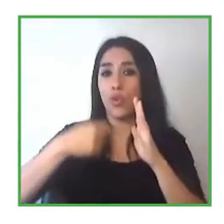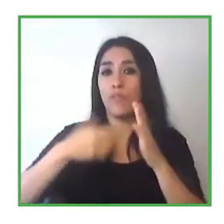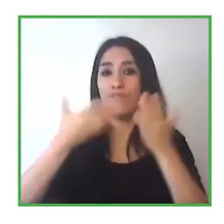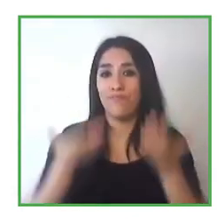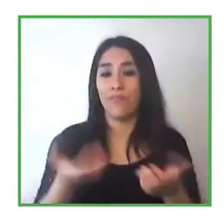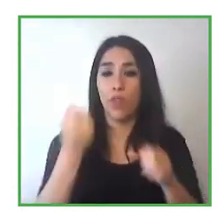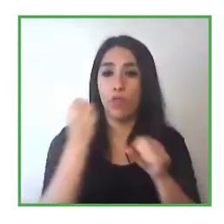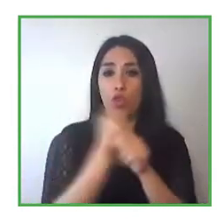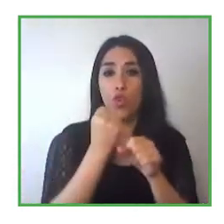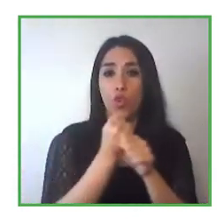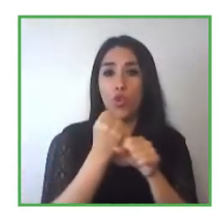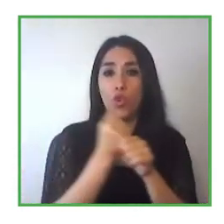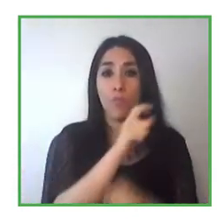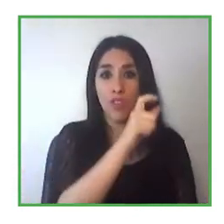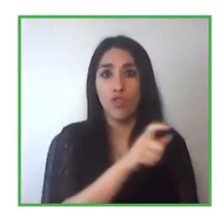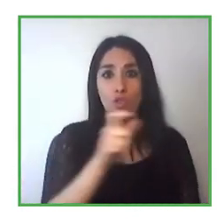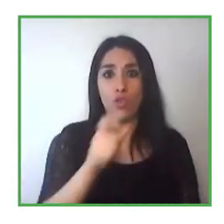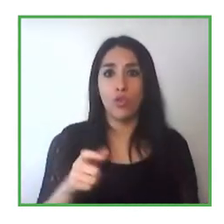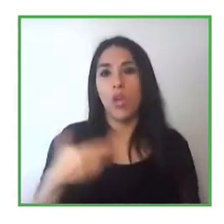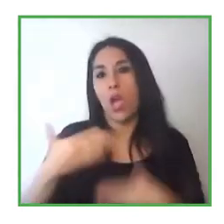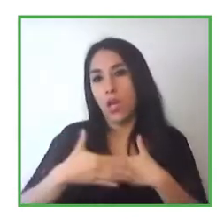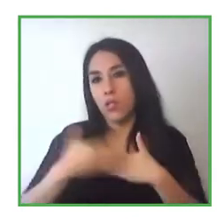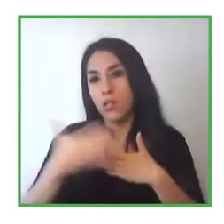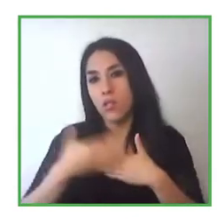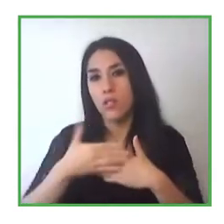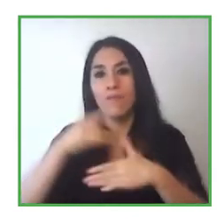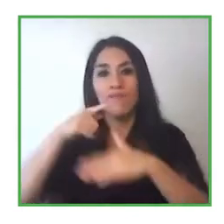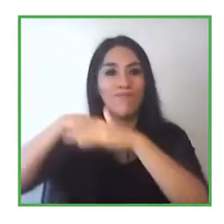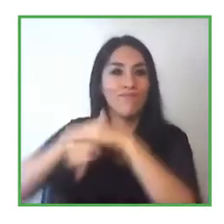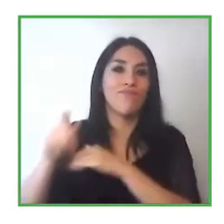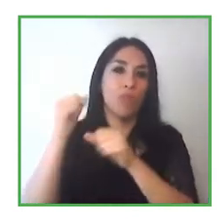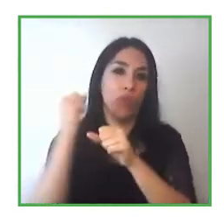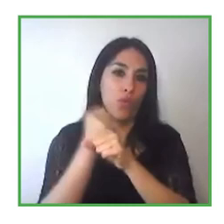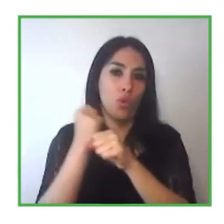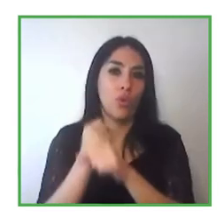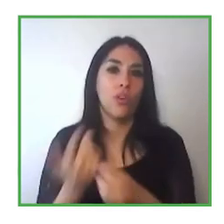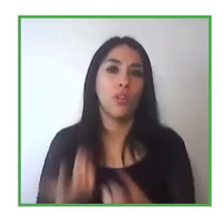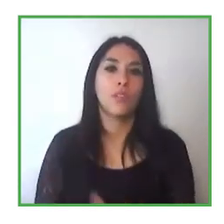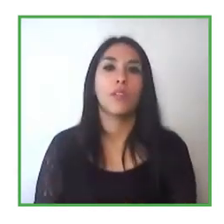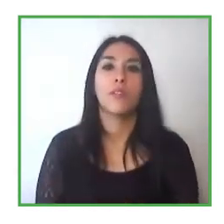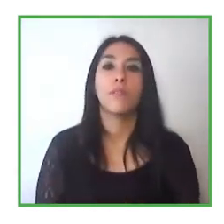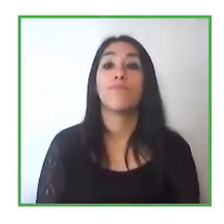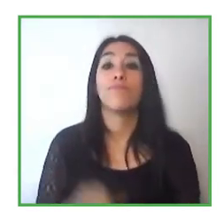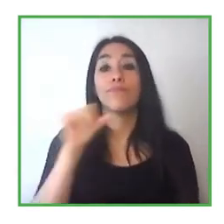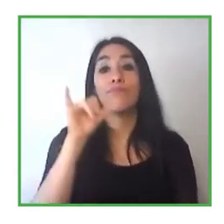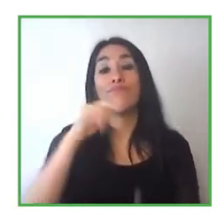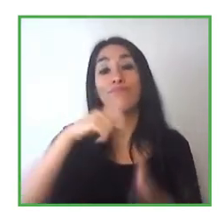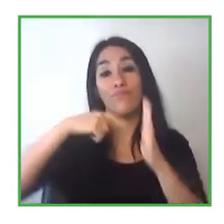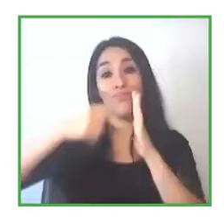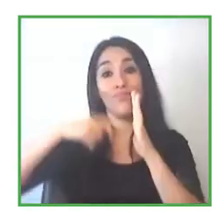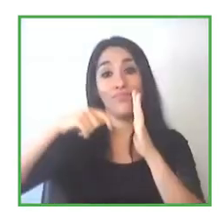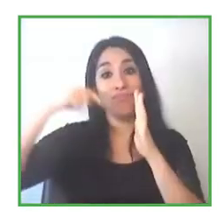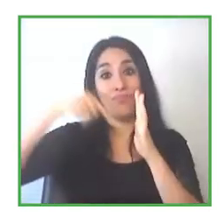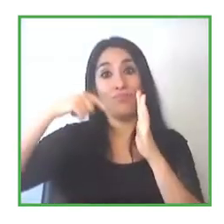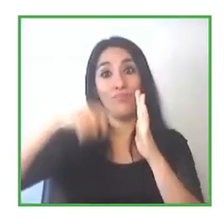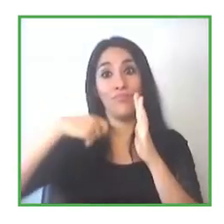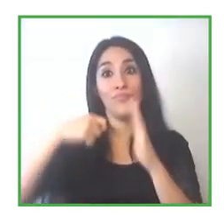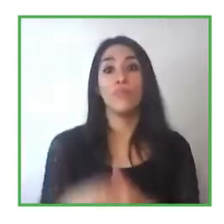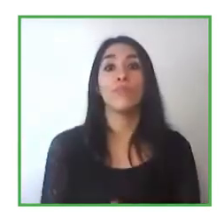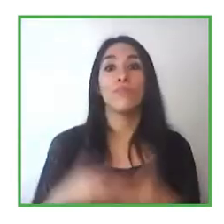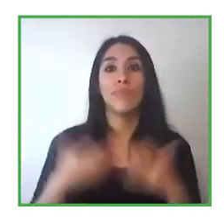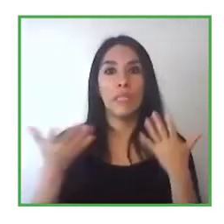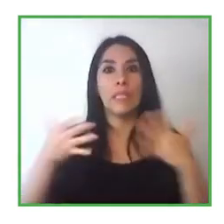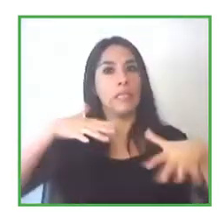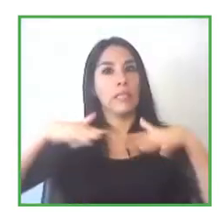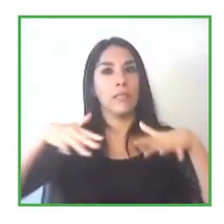offer a facilitation of the work the search it's a it's a service that we provide